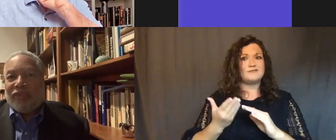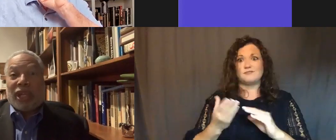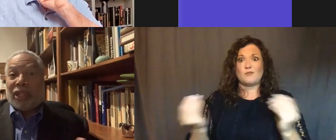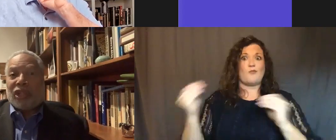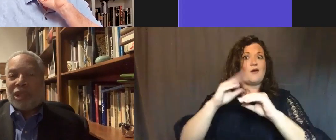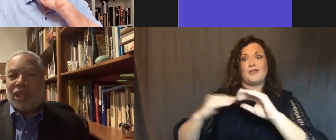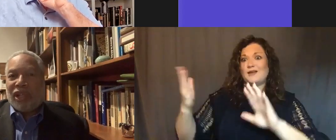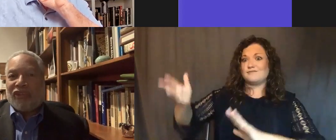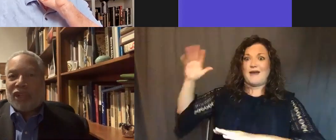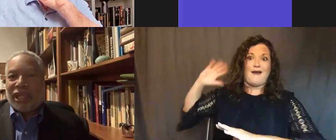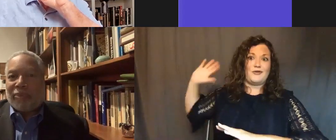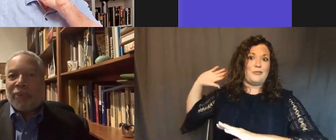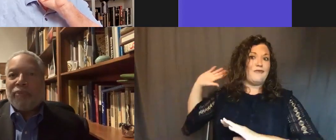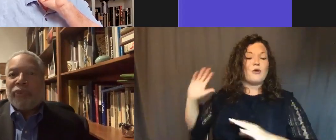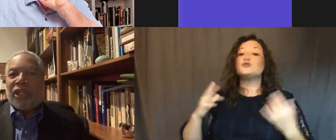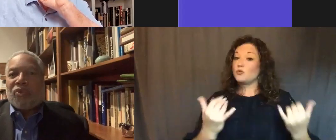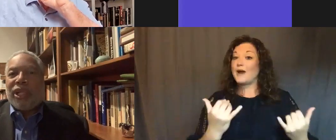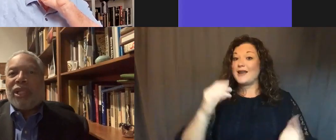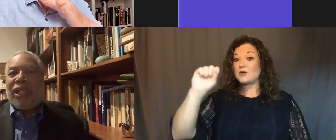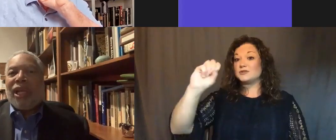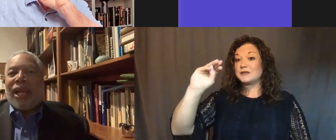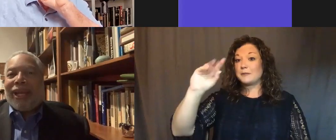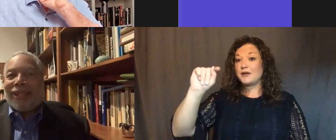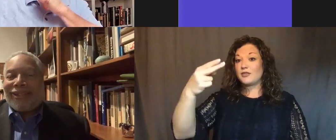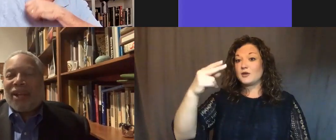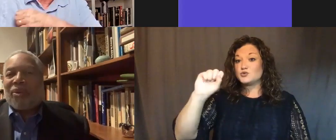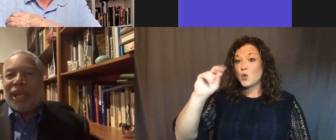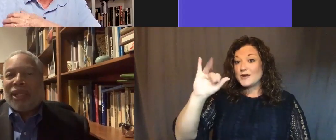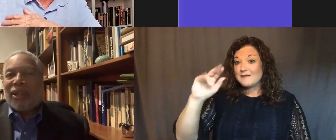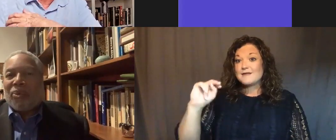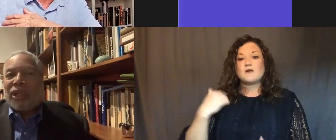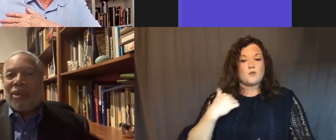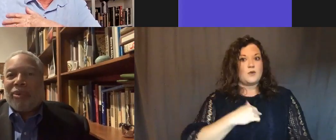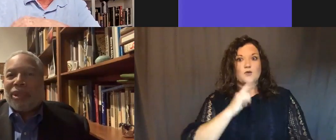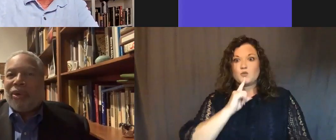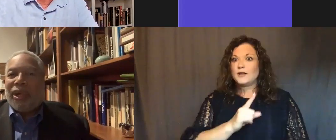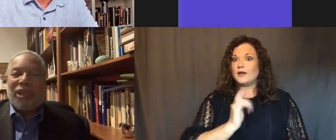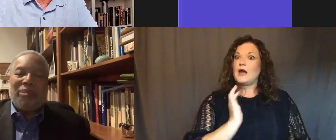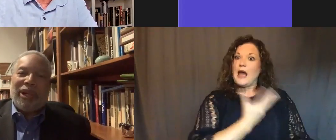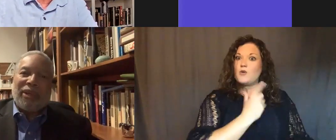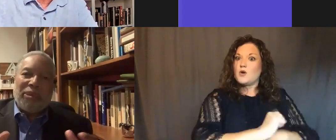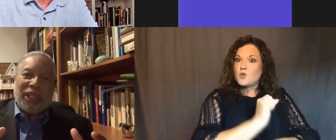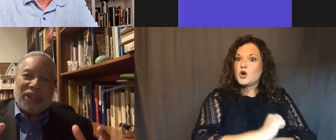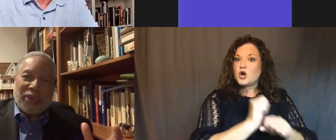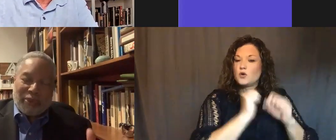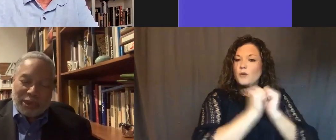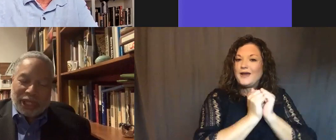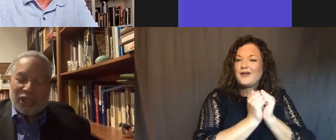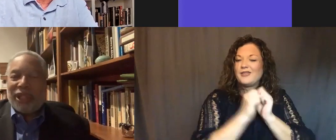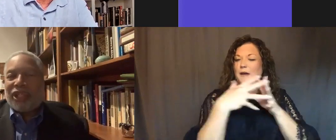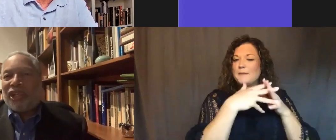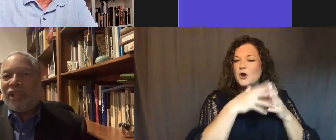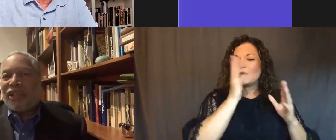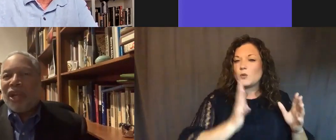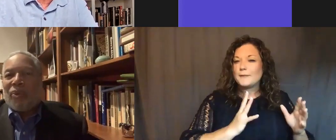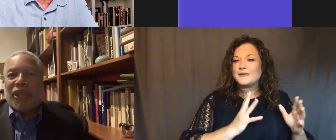what we've done at the Smithsonian, for example, is really accelerate the work that we were doing with American Women's